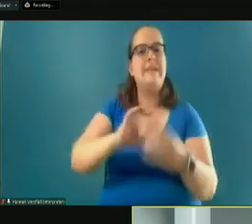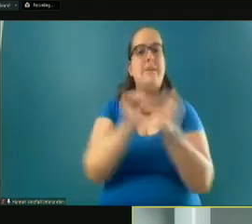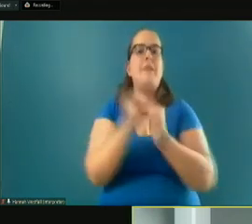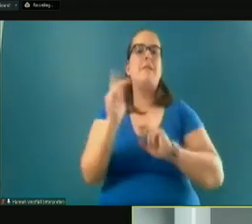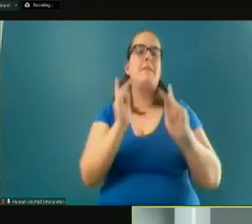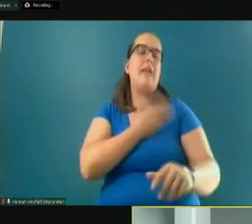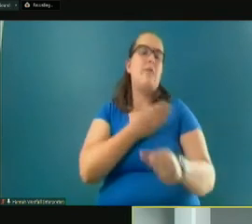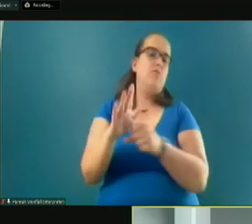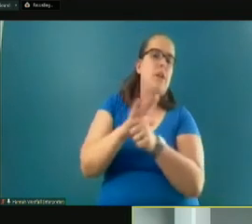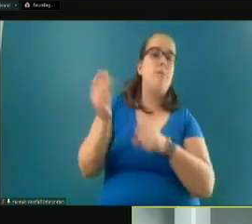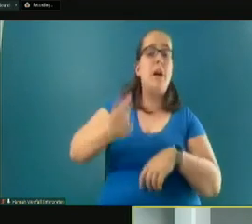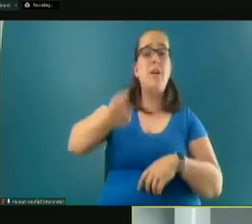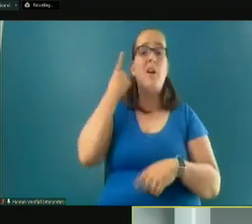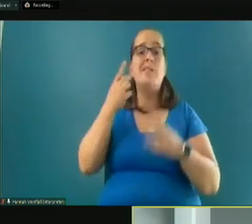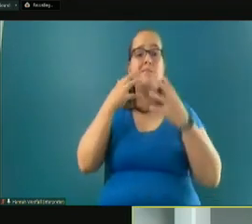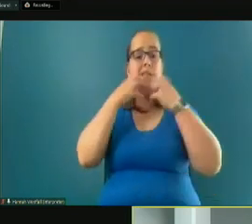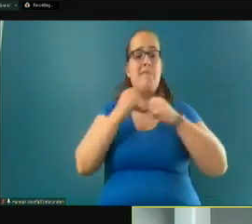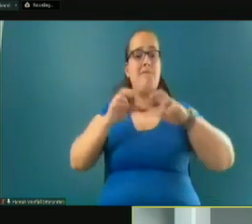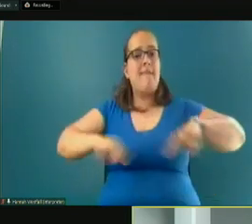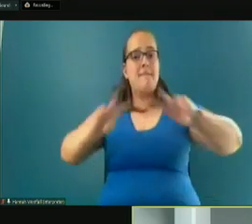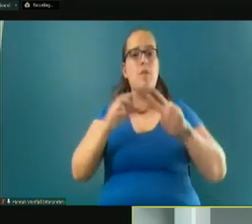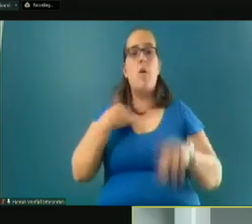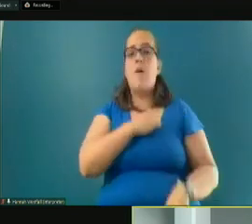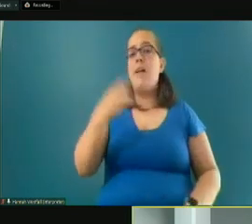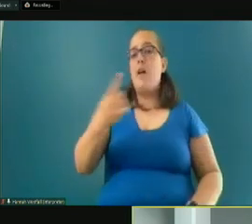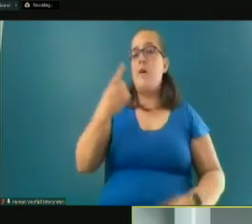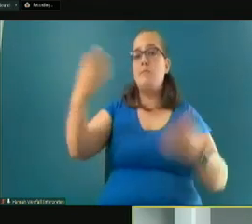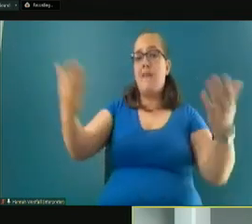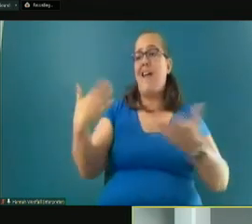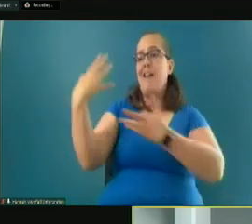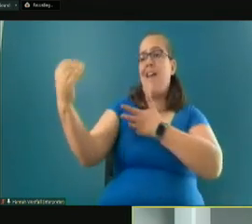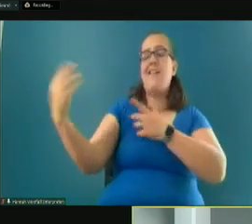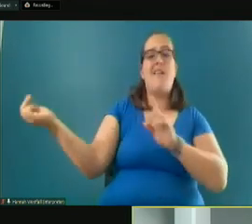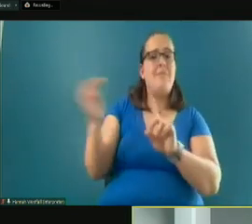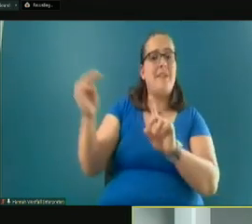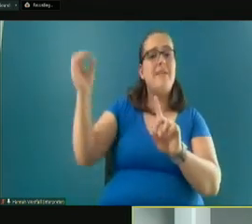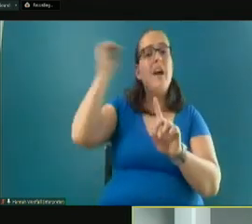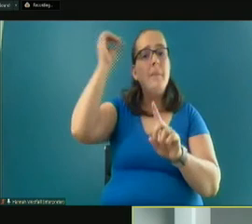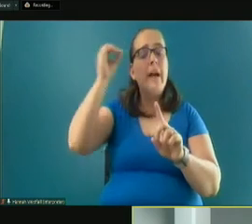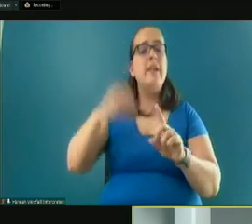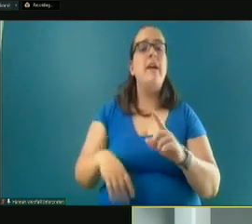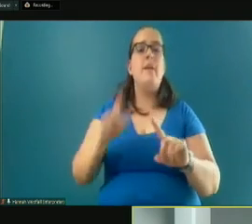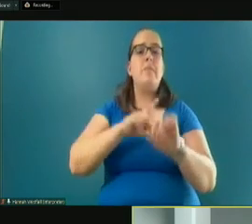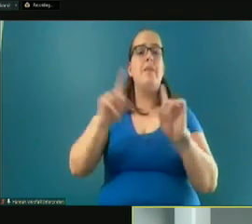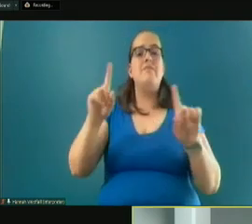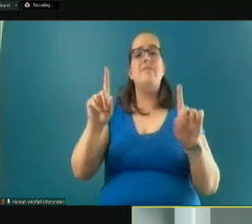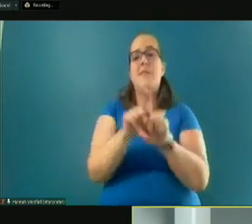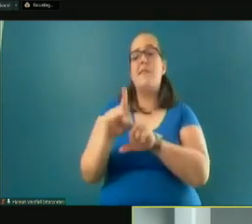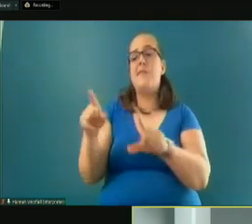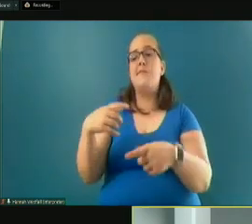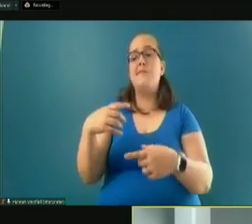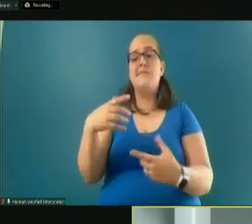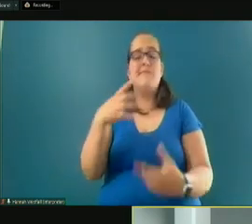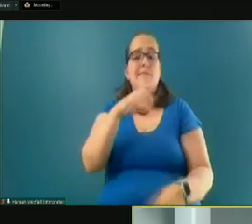region and understand the values. We always invite external perspectives and opinions, but just also making sure that